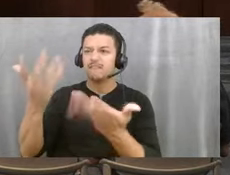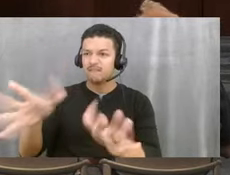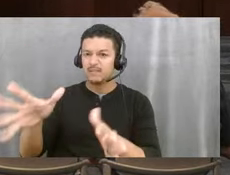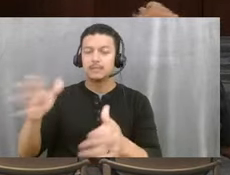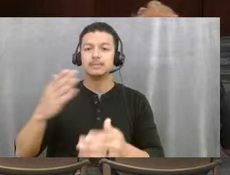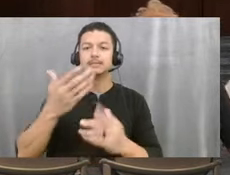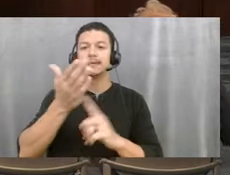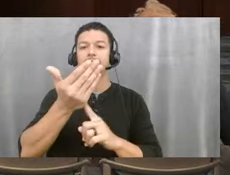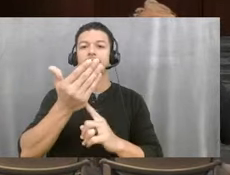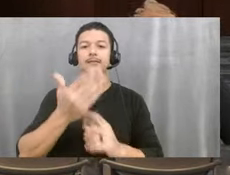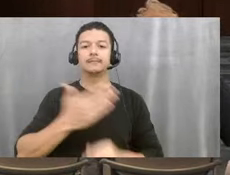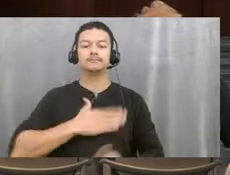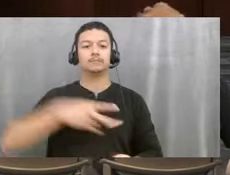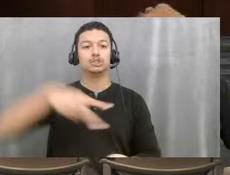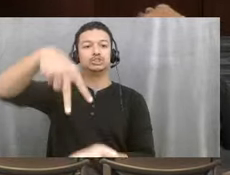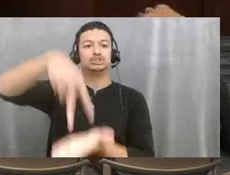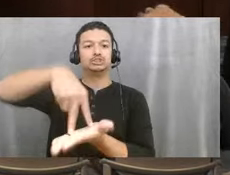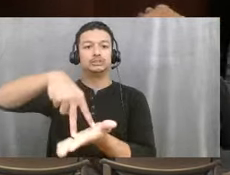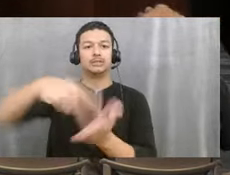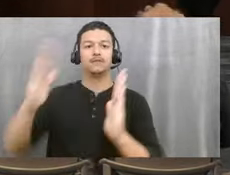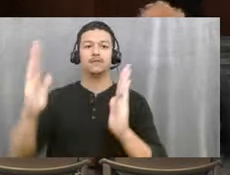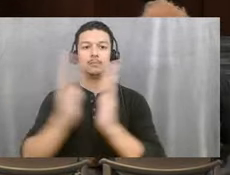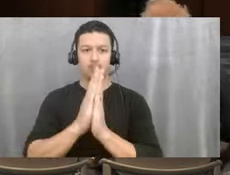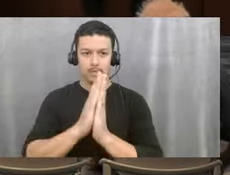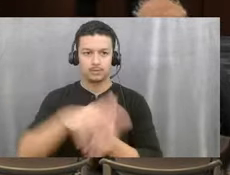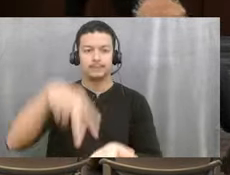stand for the invocation and Pledge of Allegiance.